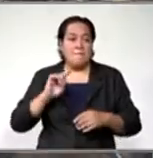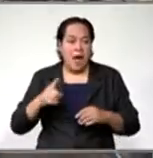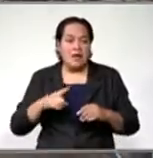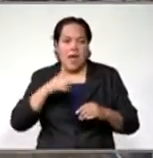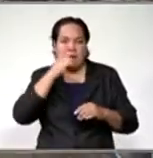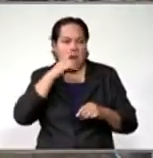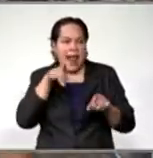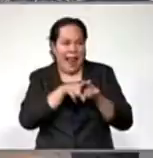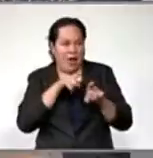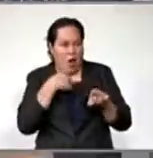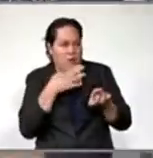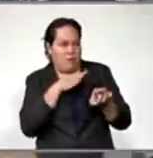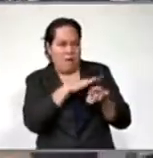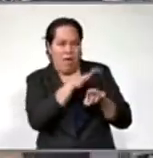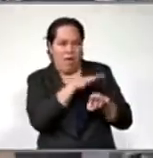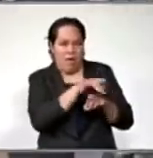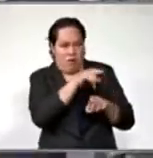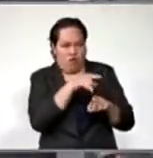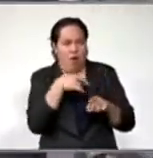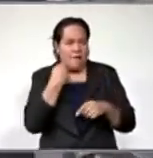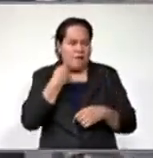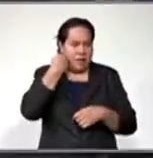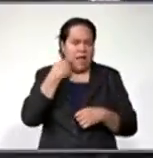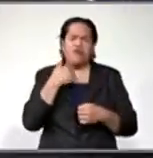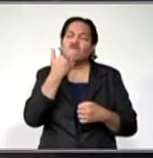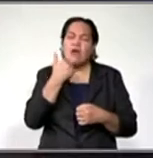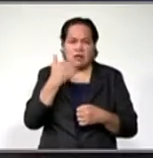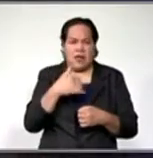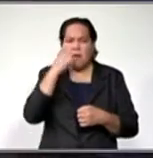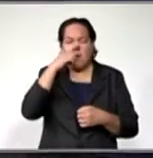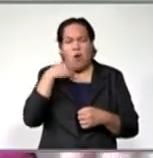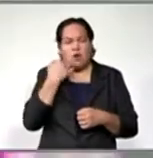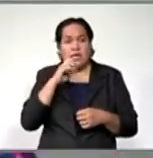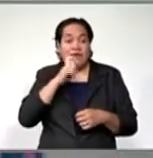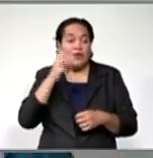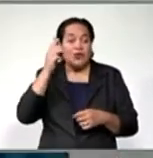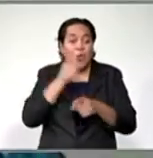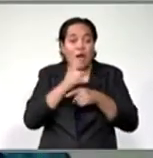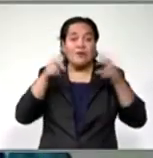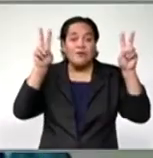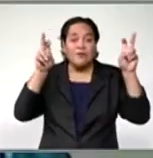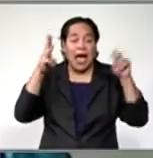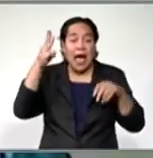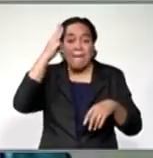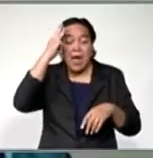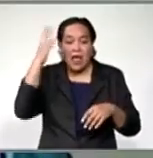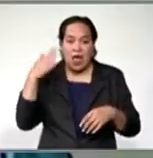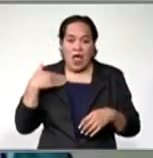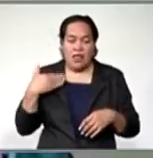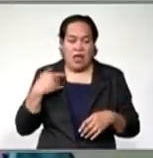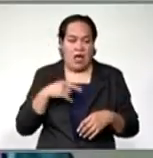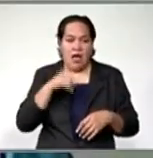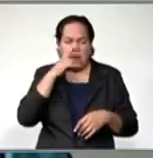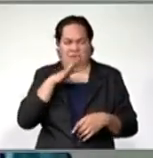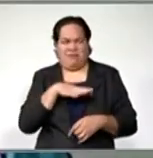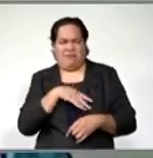health should also stop. There is too much stigmatization. As soon as you say mental health, you know, the word insane,